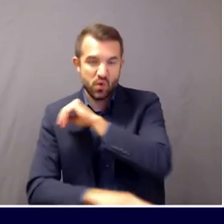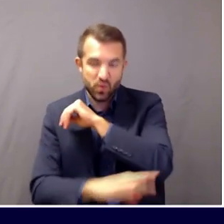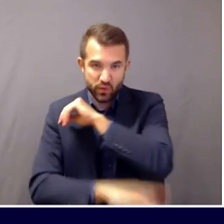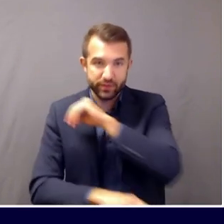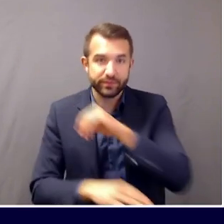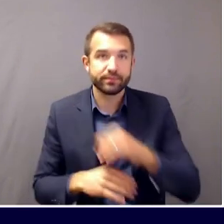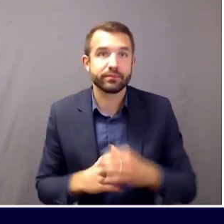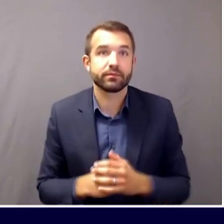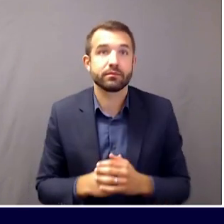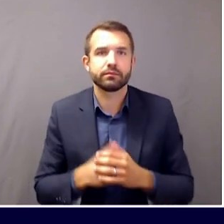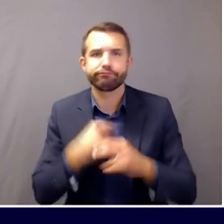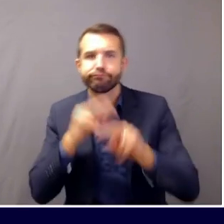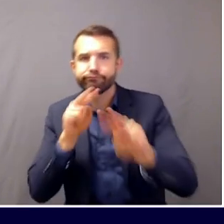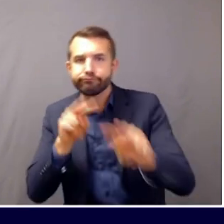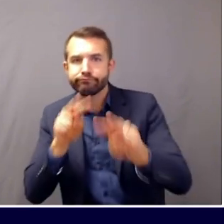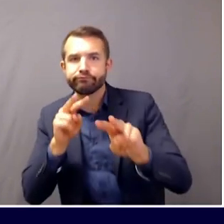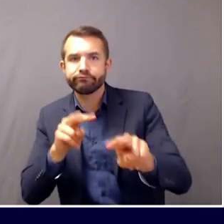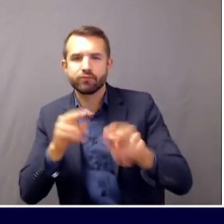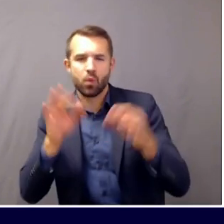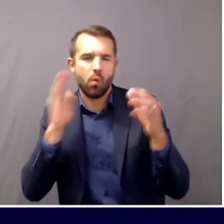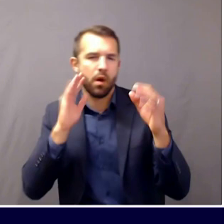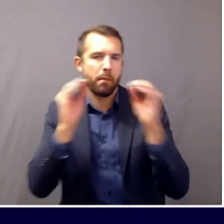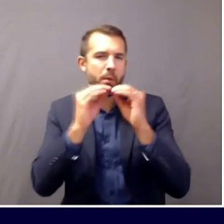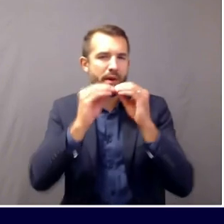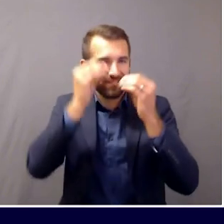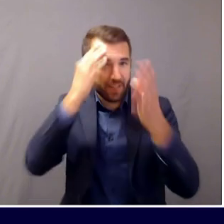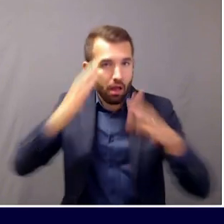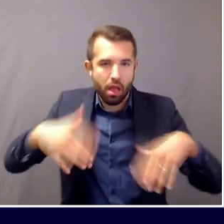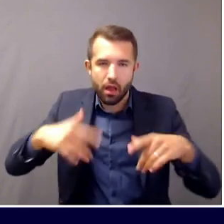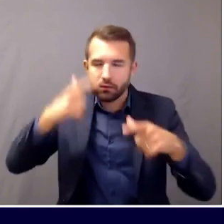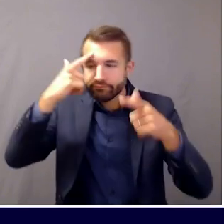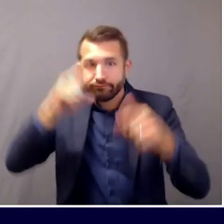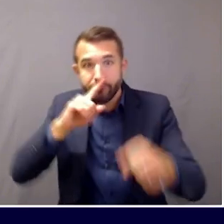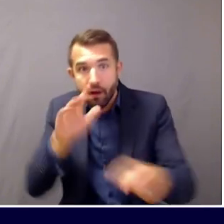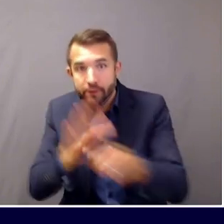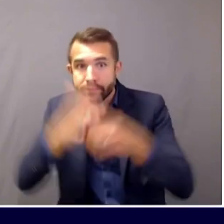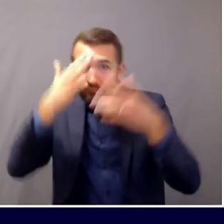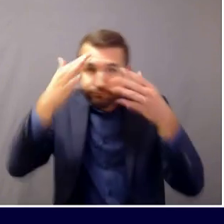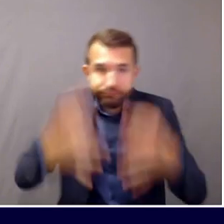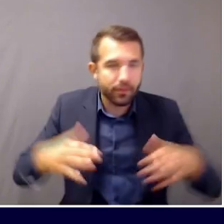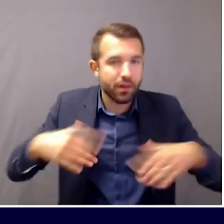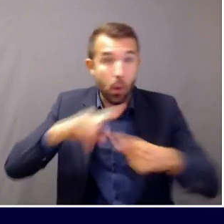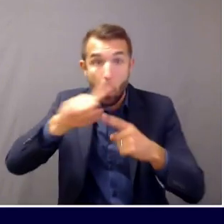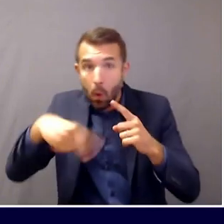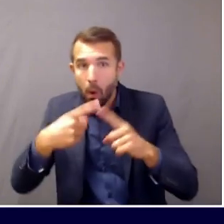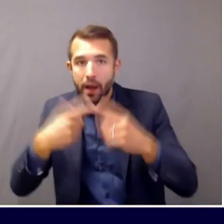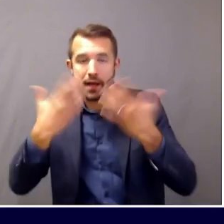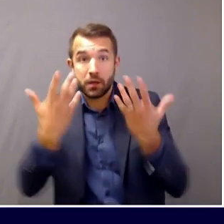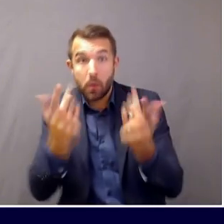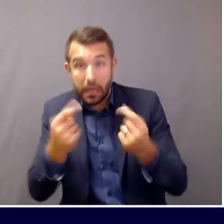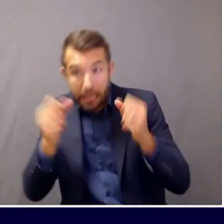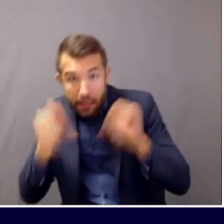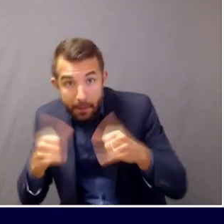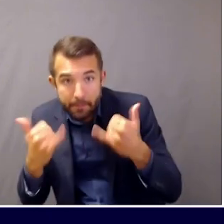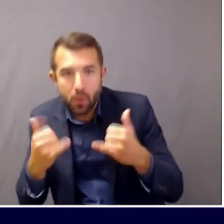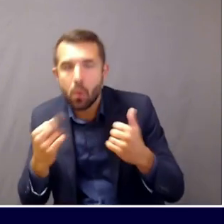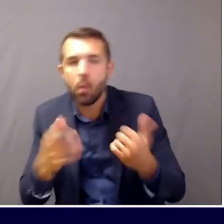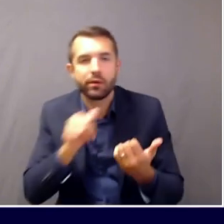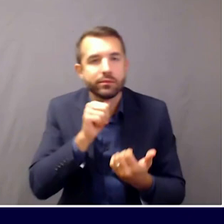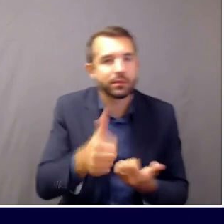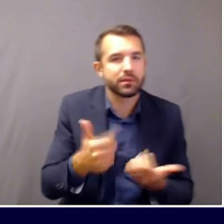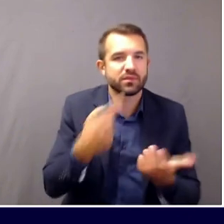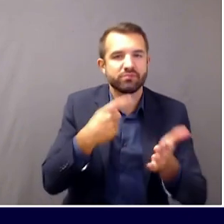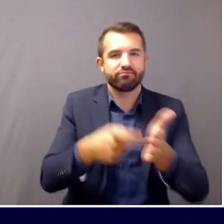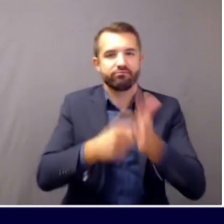So we are watching and looking in to see what might or might not be possible. Recognizing on one hand, we have to balance out the public